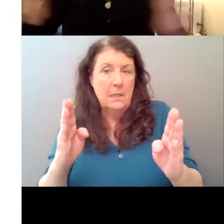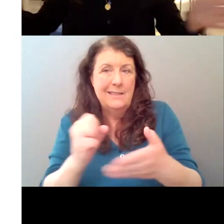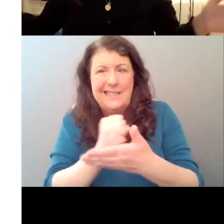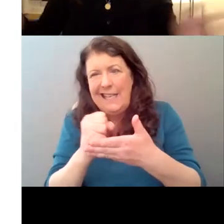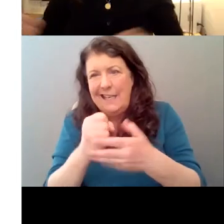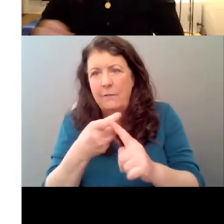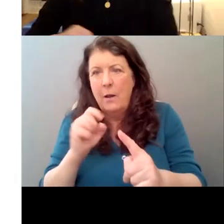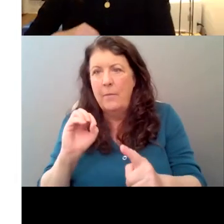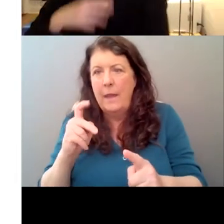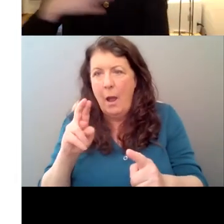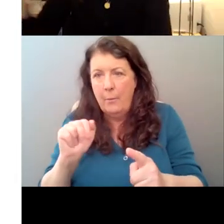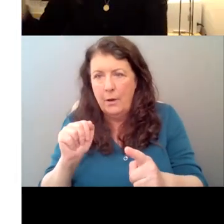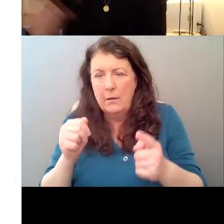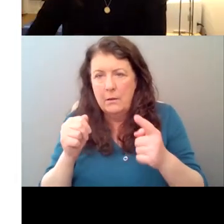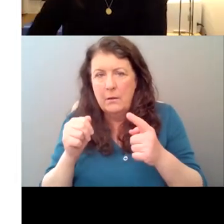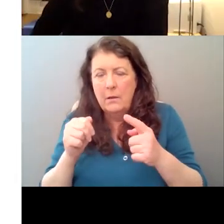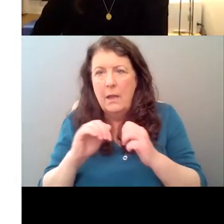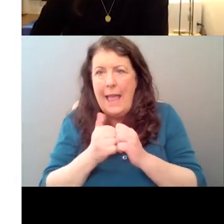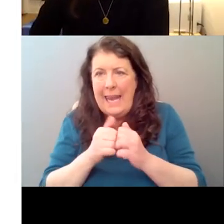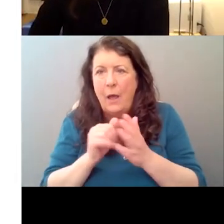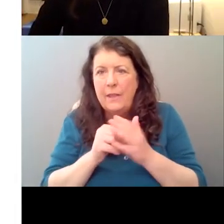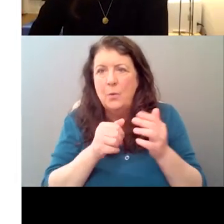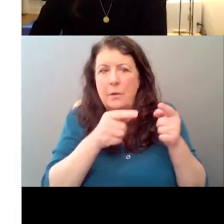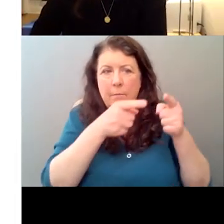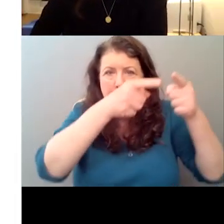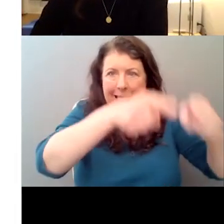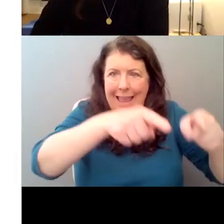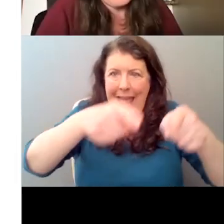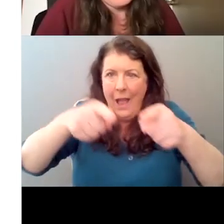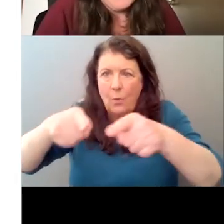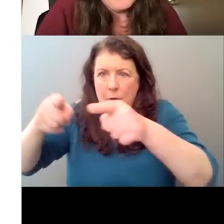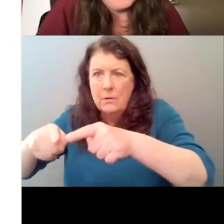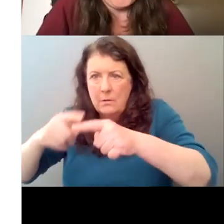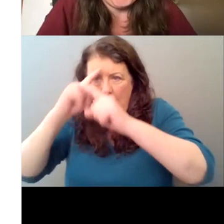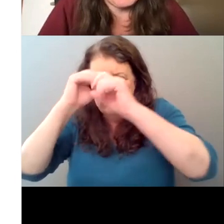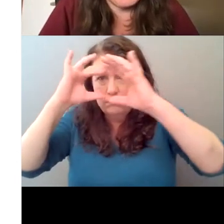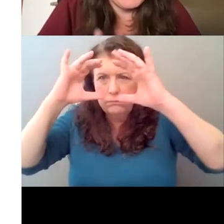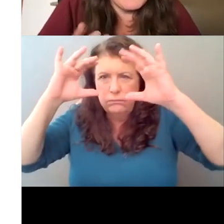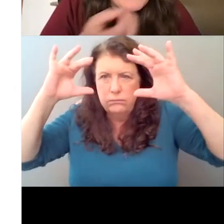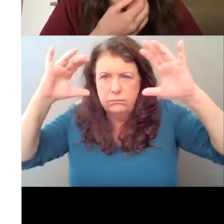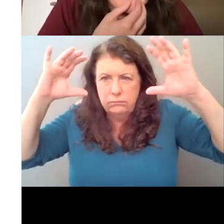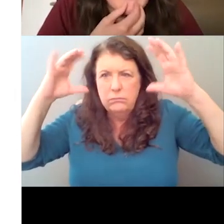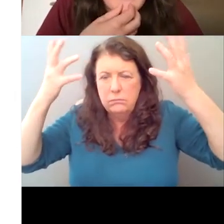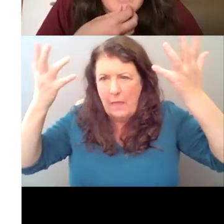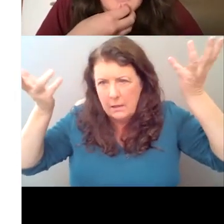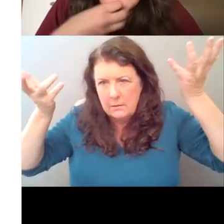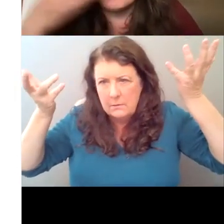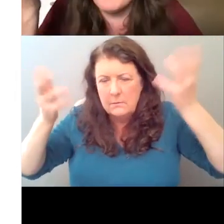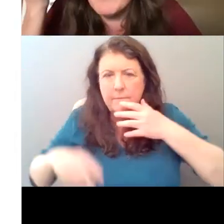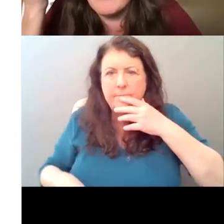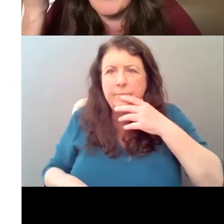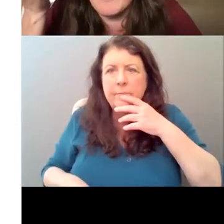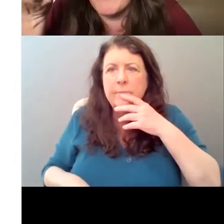you know, stretch. Got it. Um, so let's, uh,